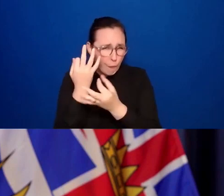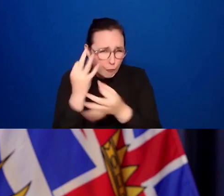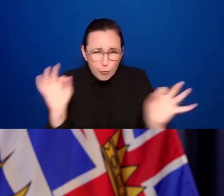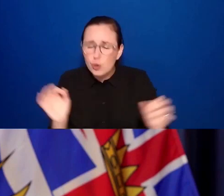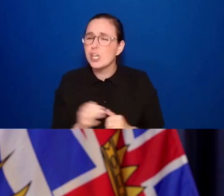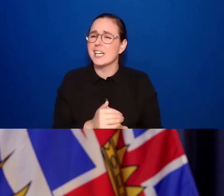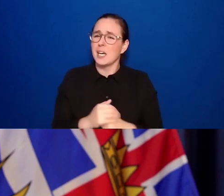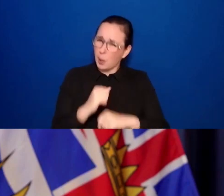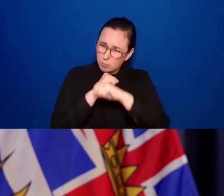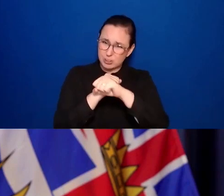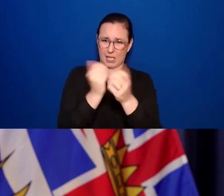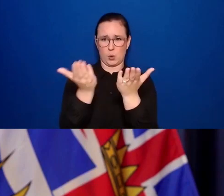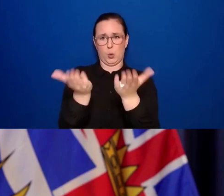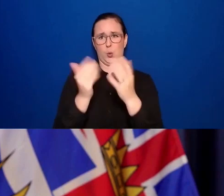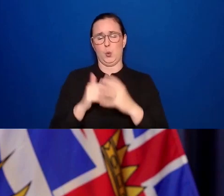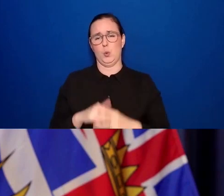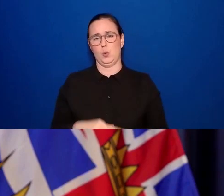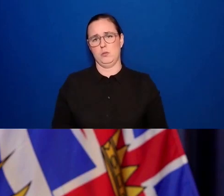Richard Zussman, Global News.